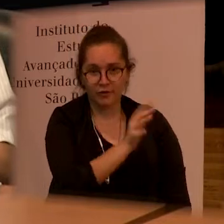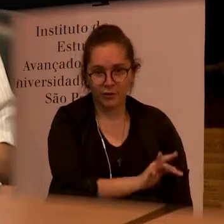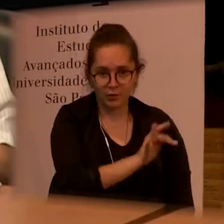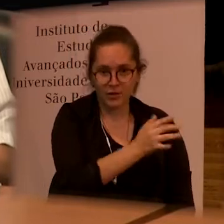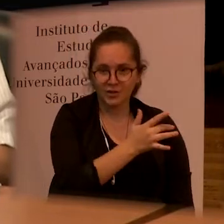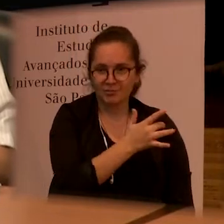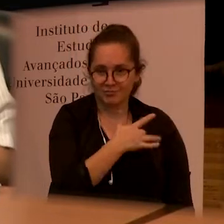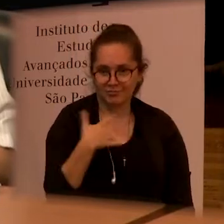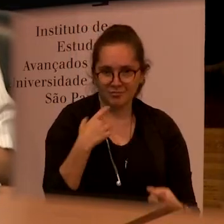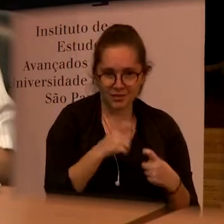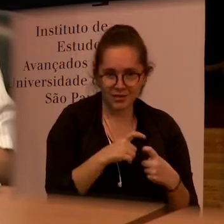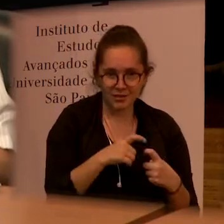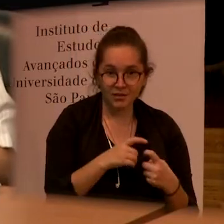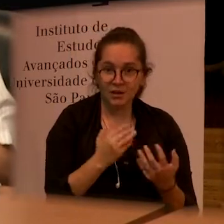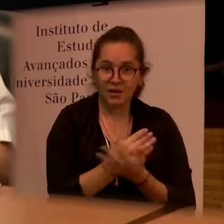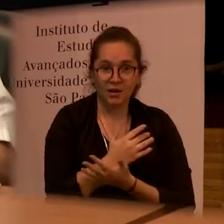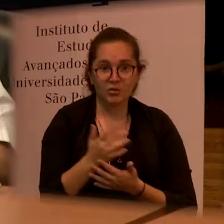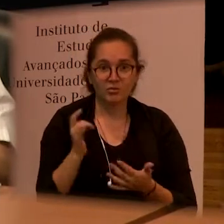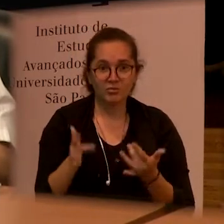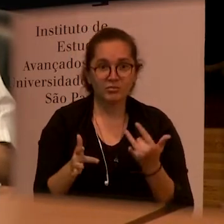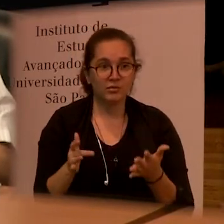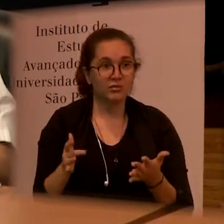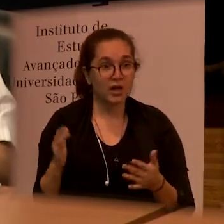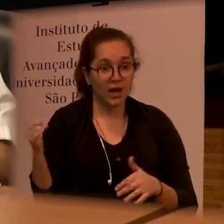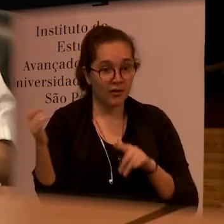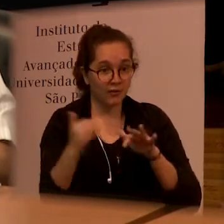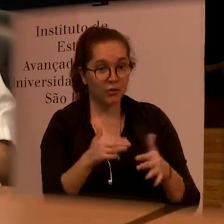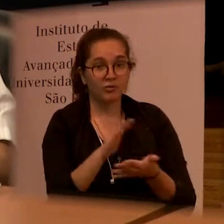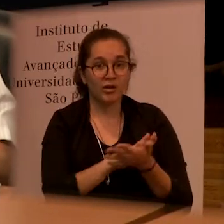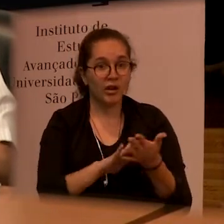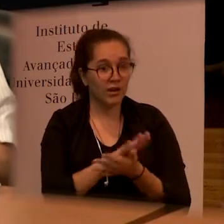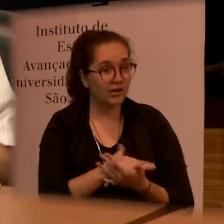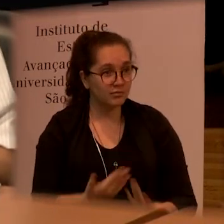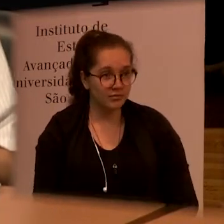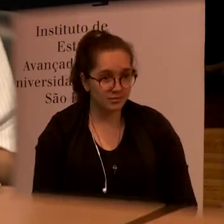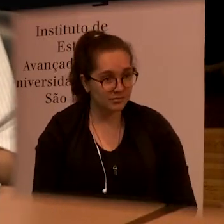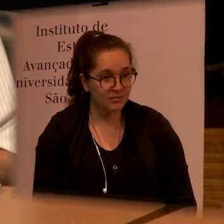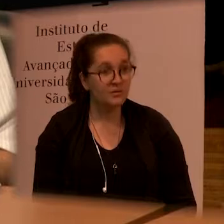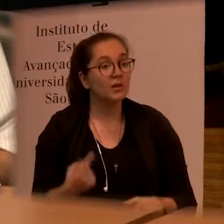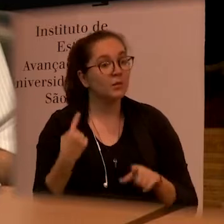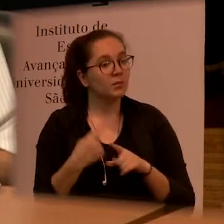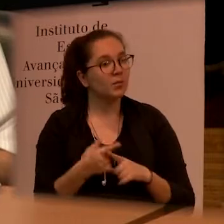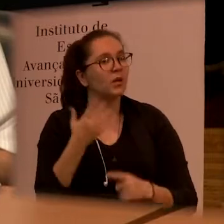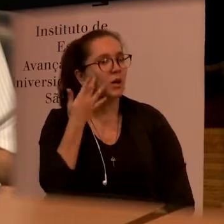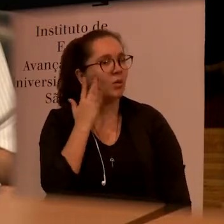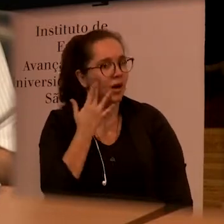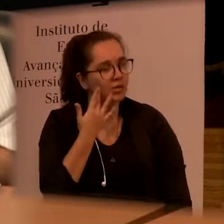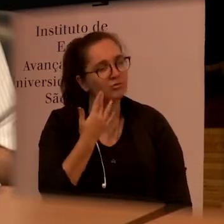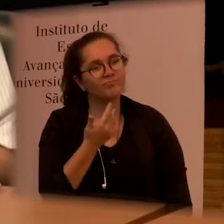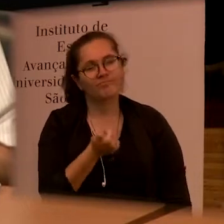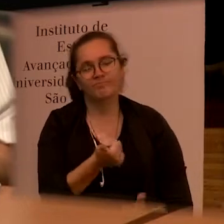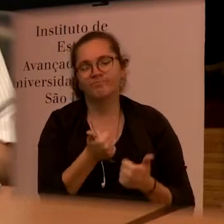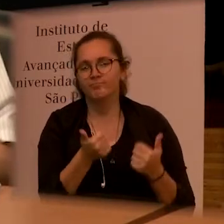the medical school were not present to listen to your conference because